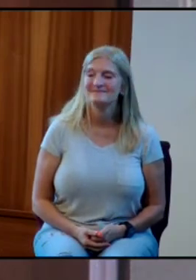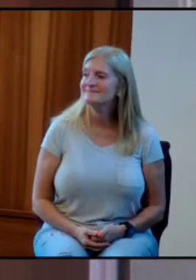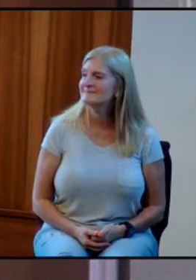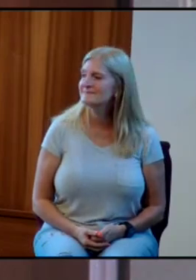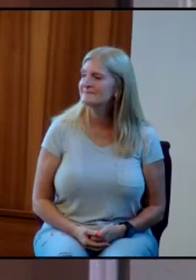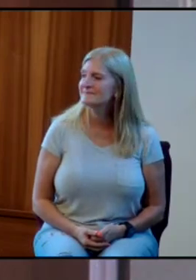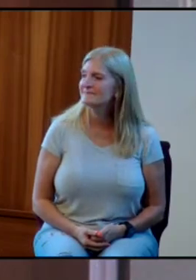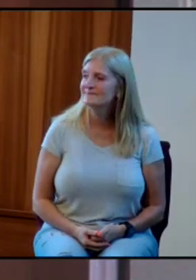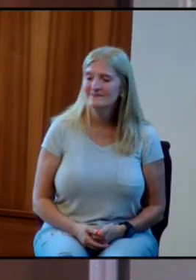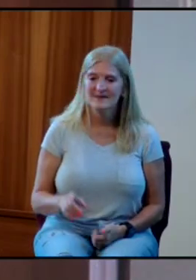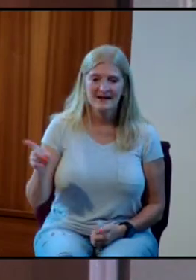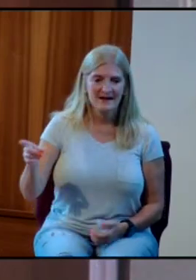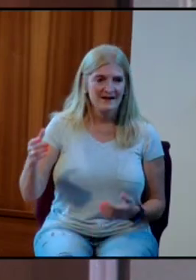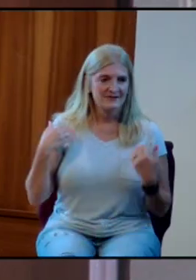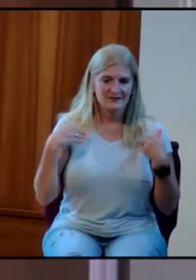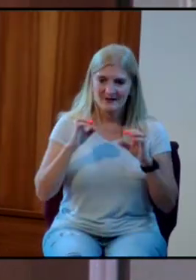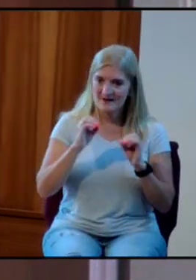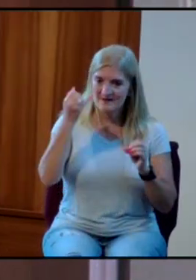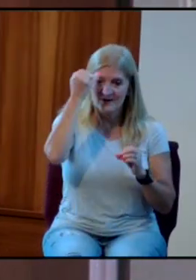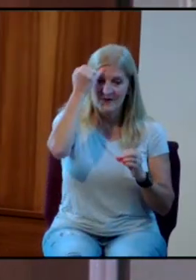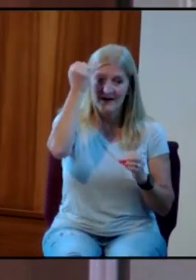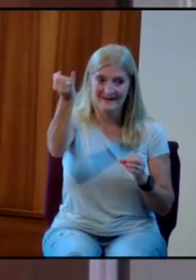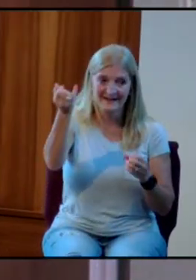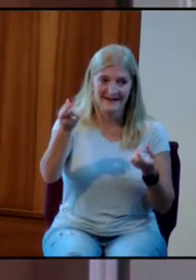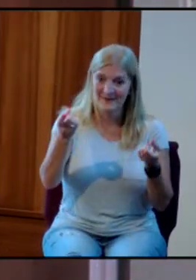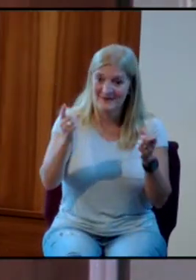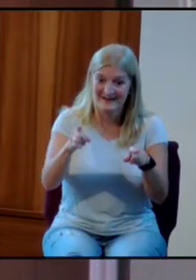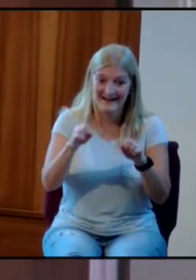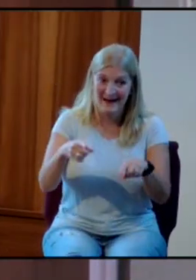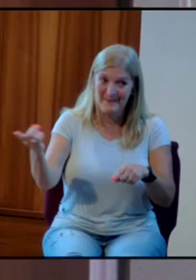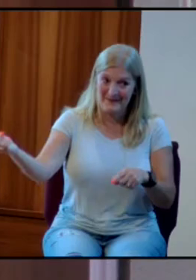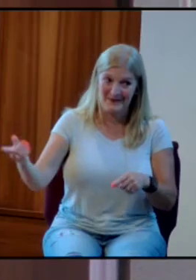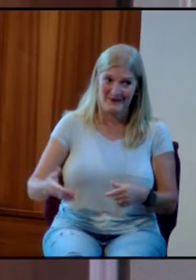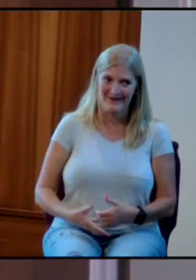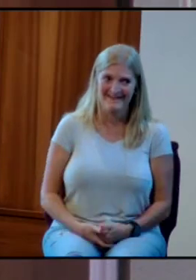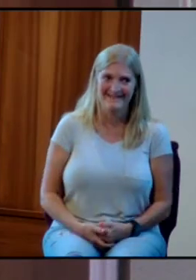She had no idea what she was getting herself into.